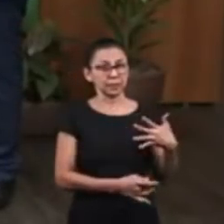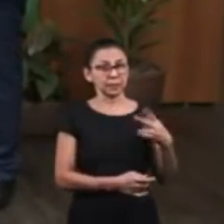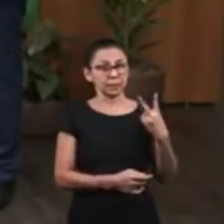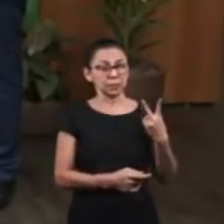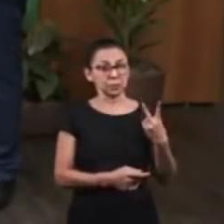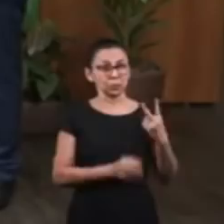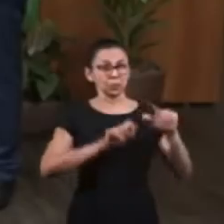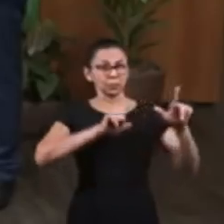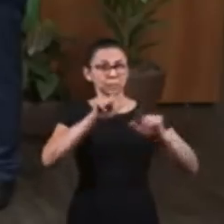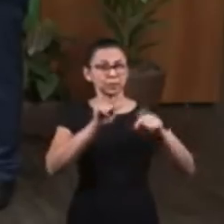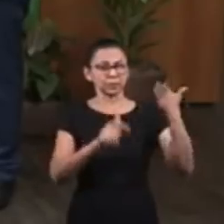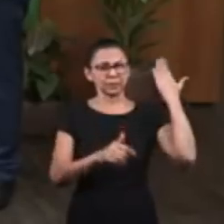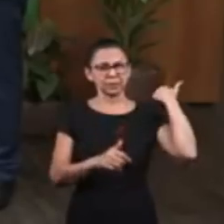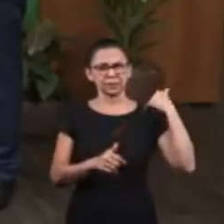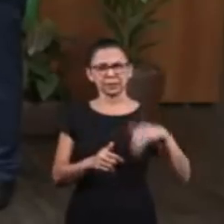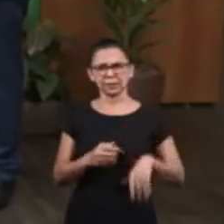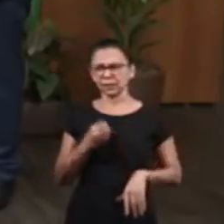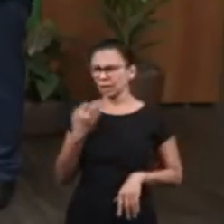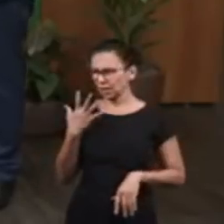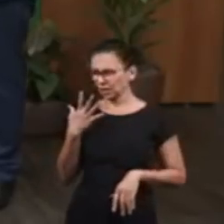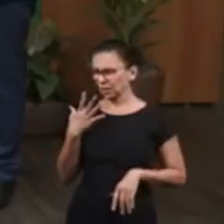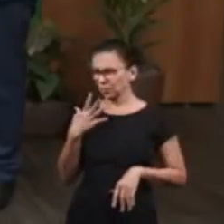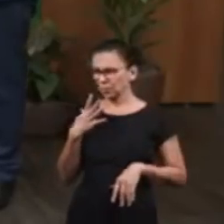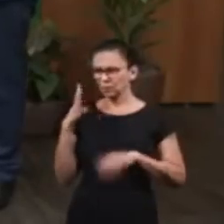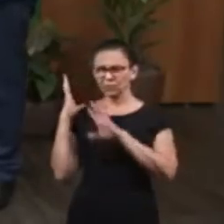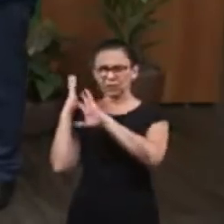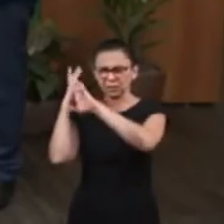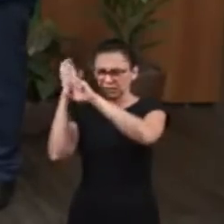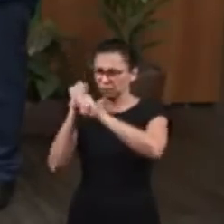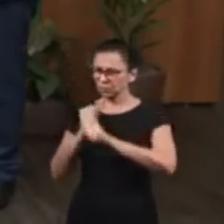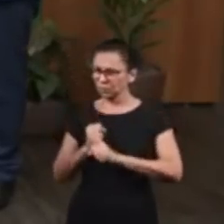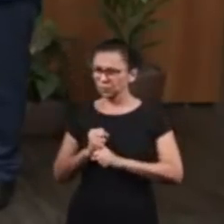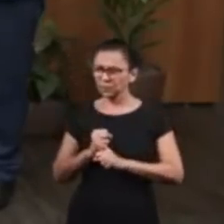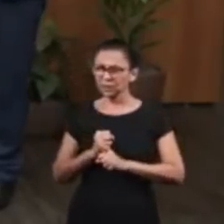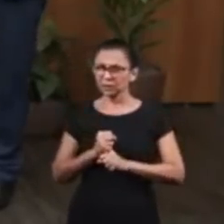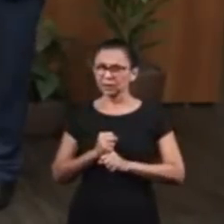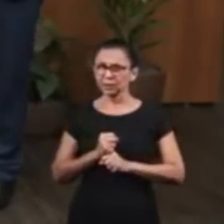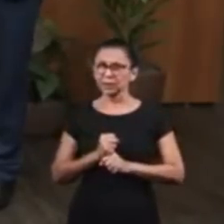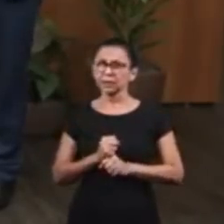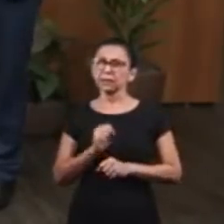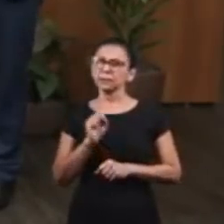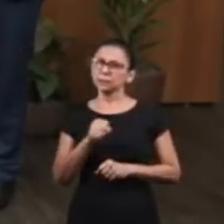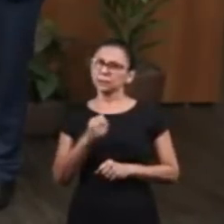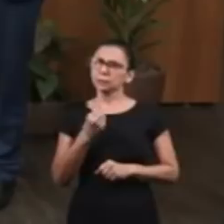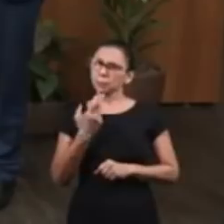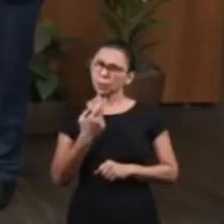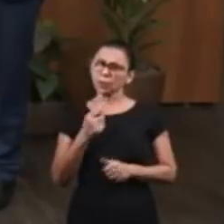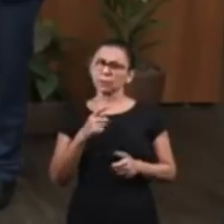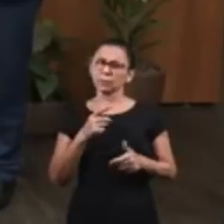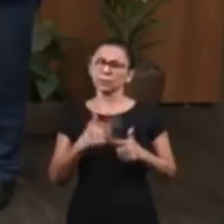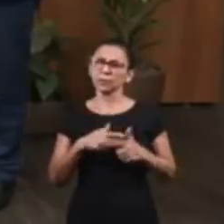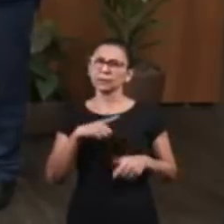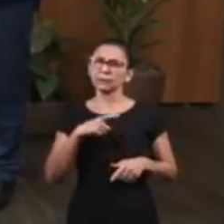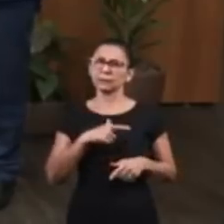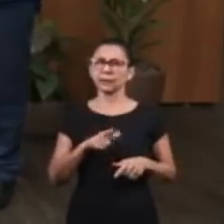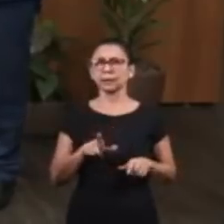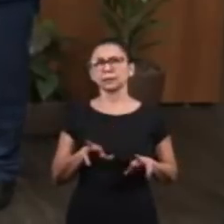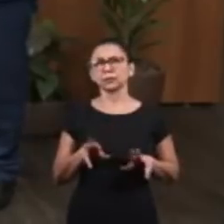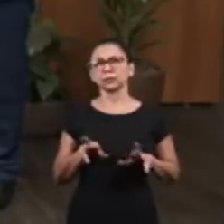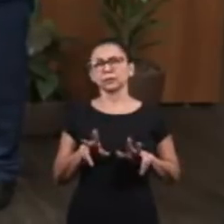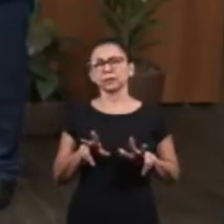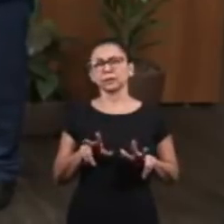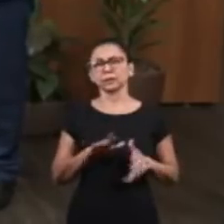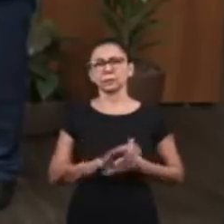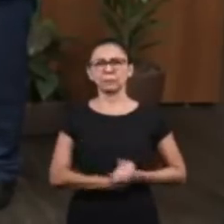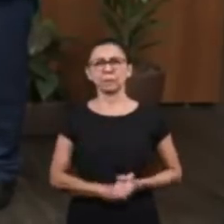ago. But shall we summarize it again, Daniel? Yes, this difference is very important for us to understand.